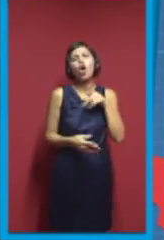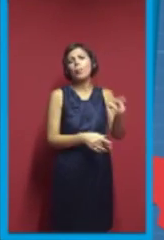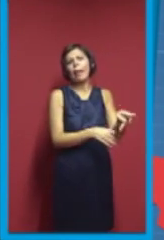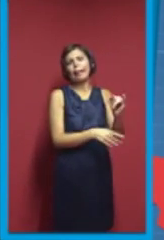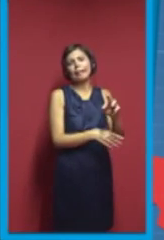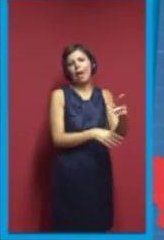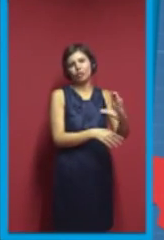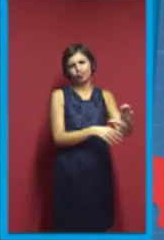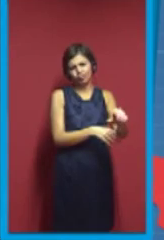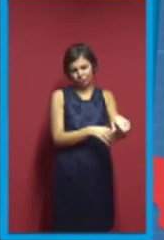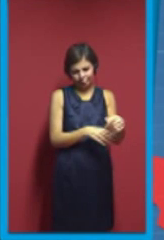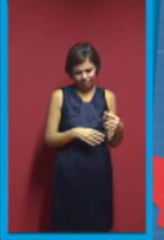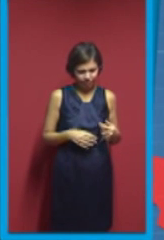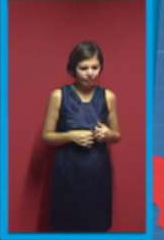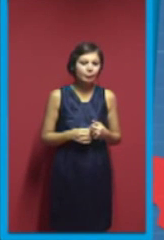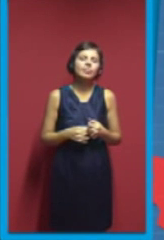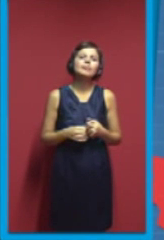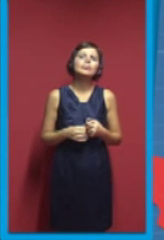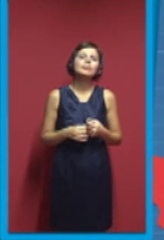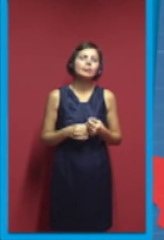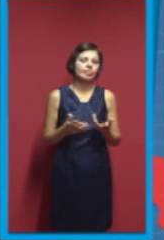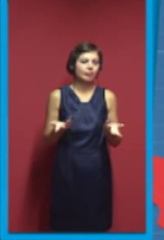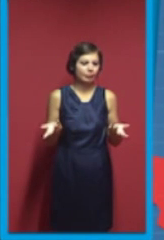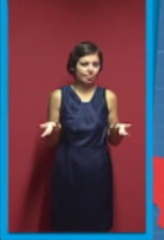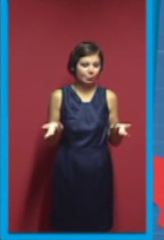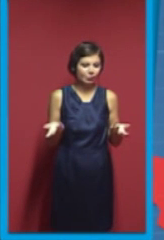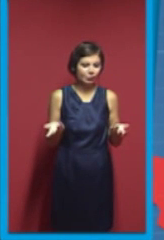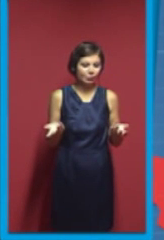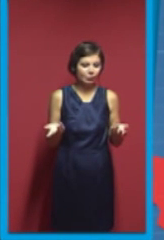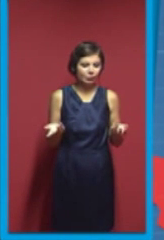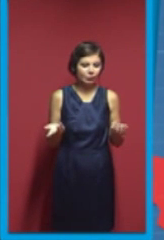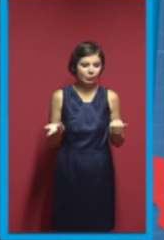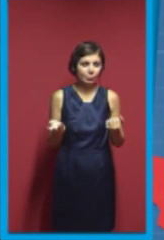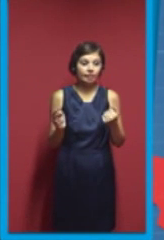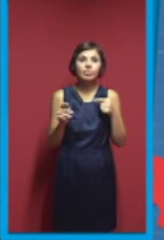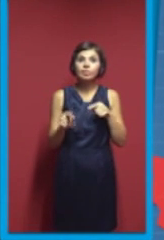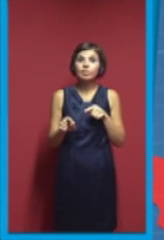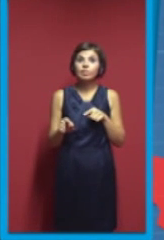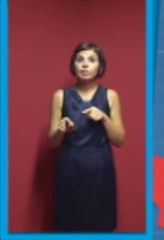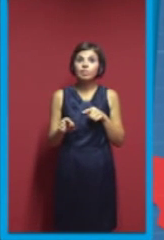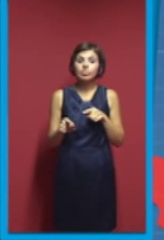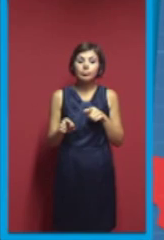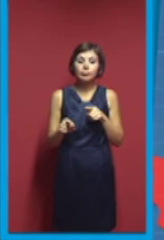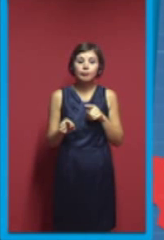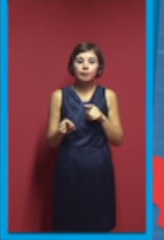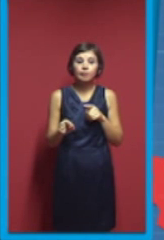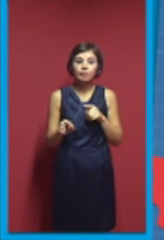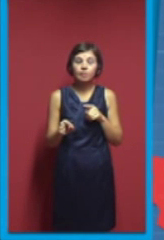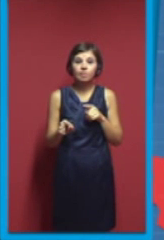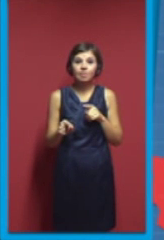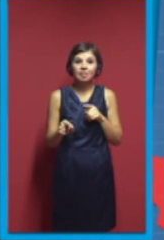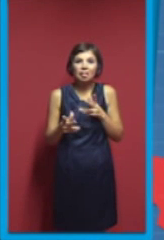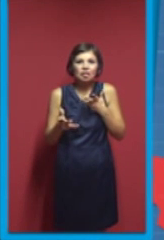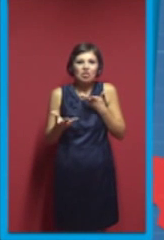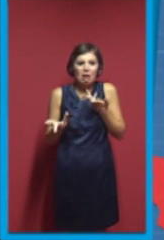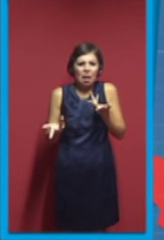And, well, there's a design named after me. Well, community called it after me. I